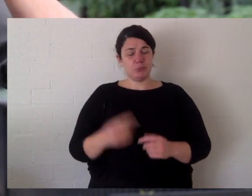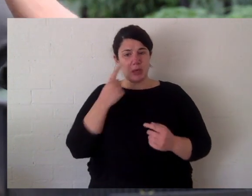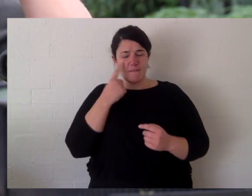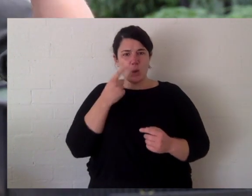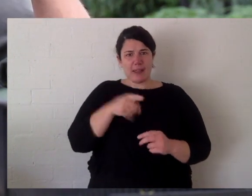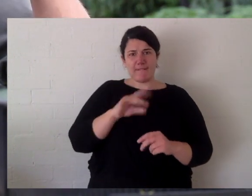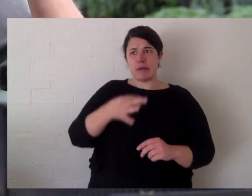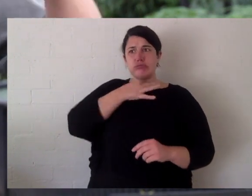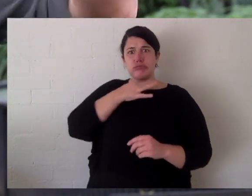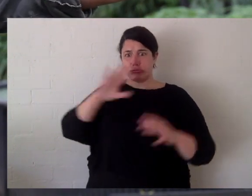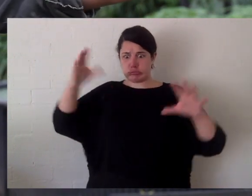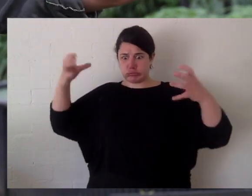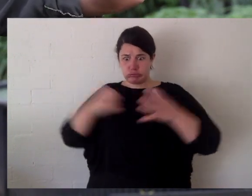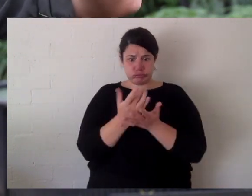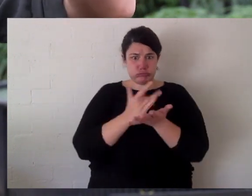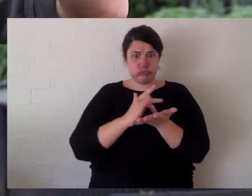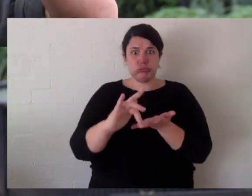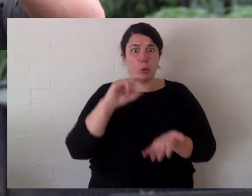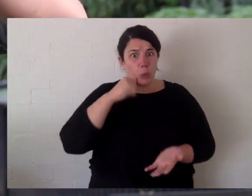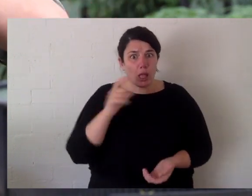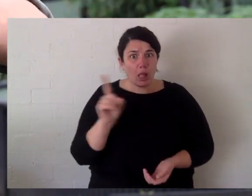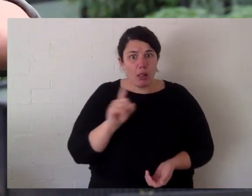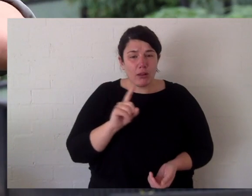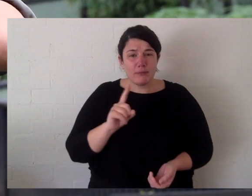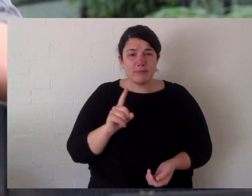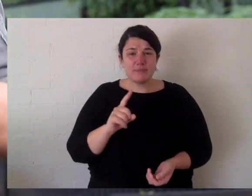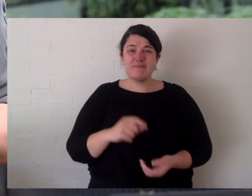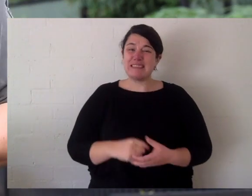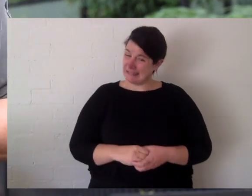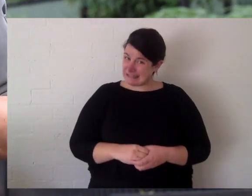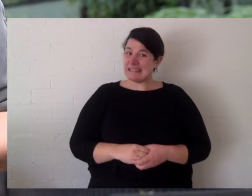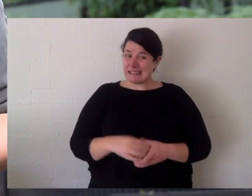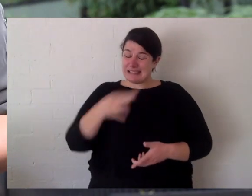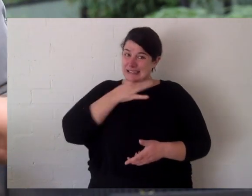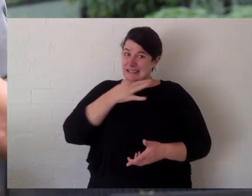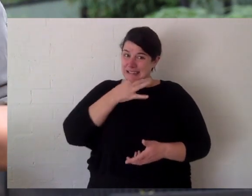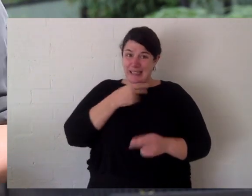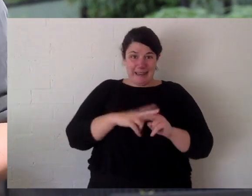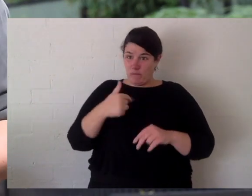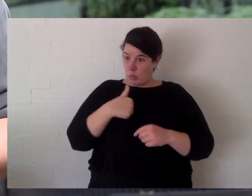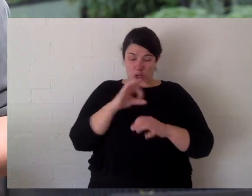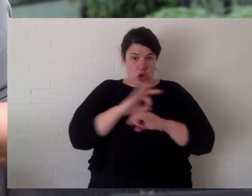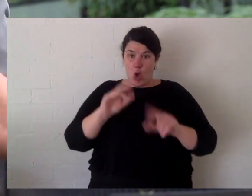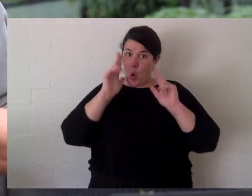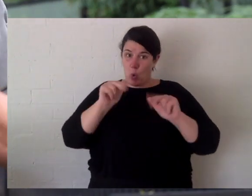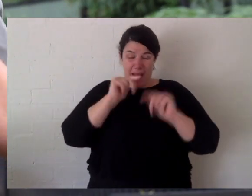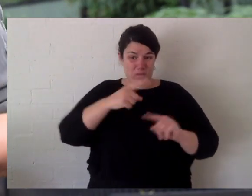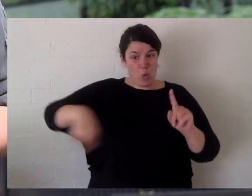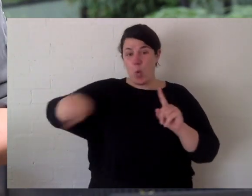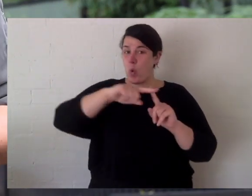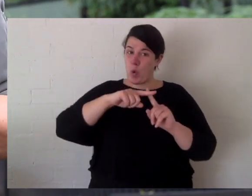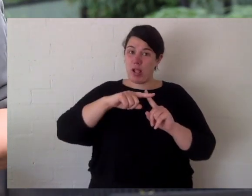threatened, vulnerable or endangered, their rate of decline puts them on a crash course with extinction. I'm sure